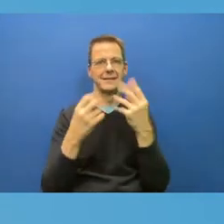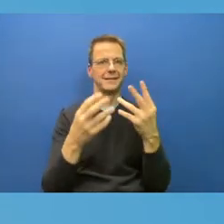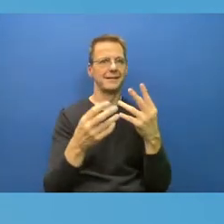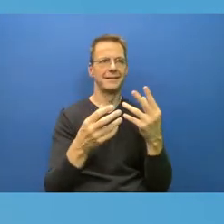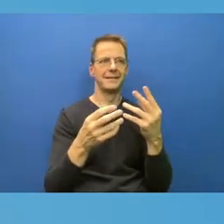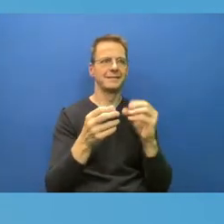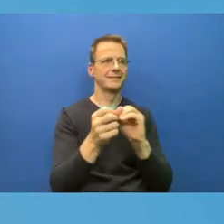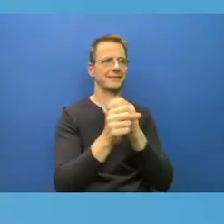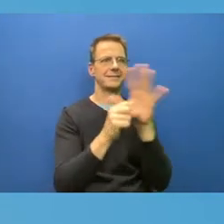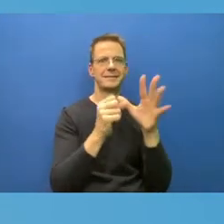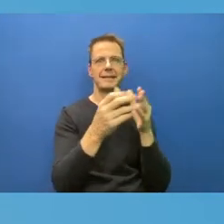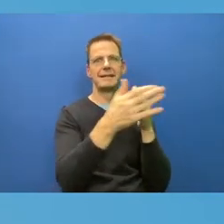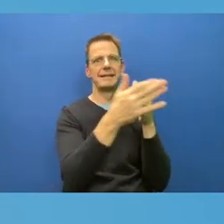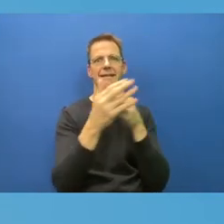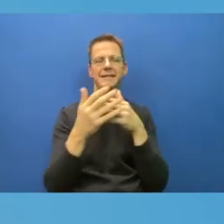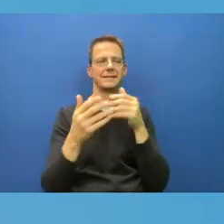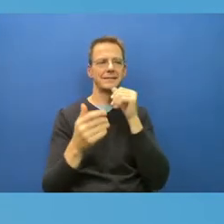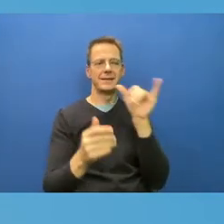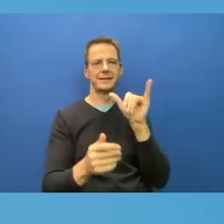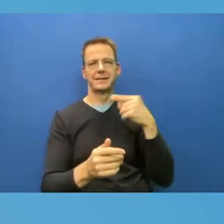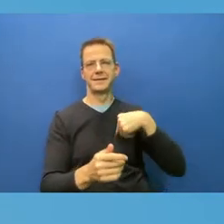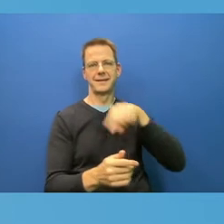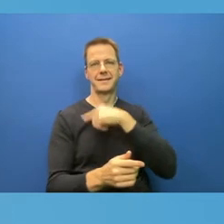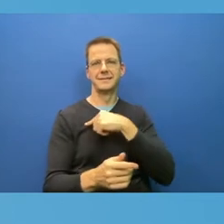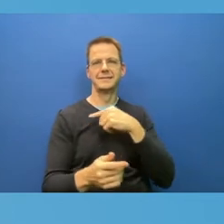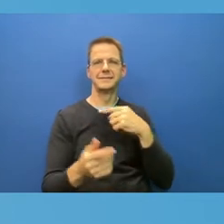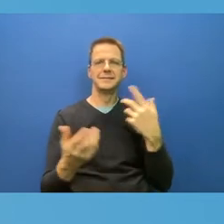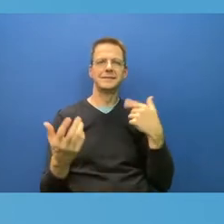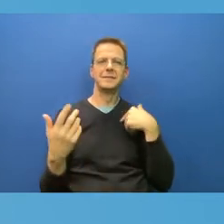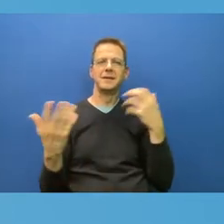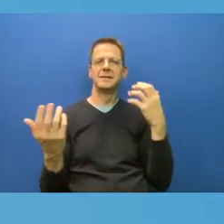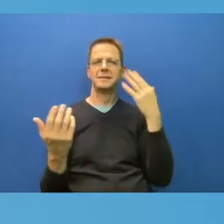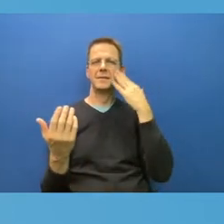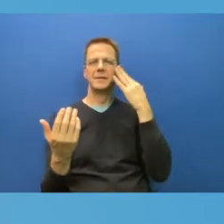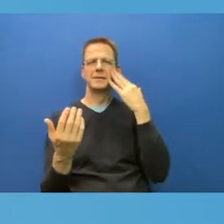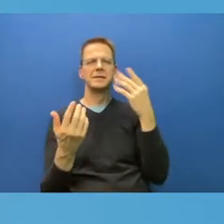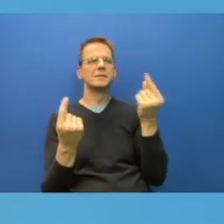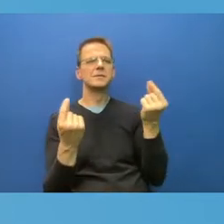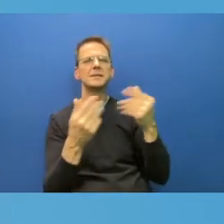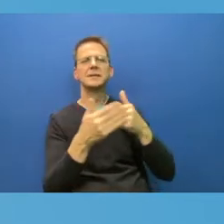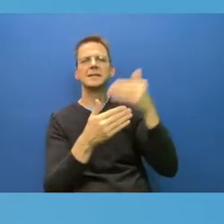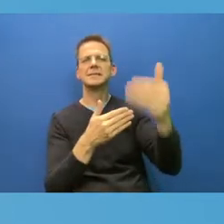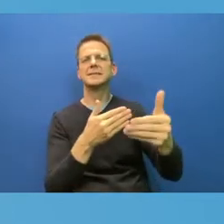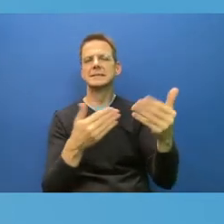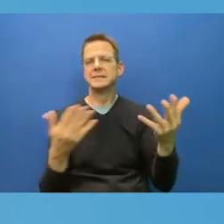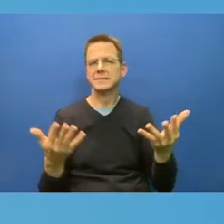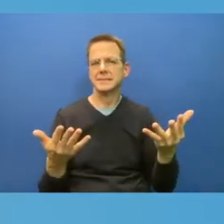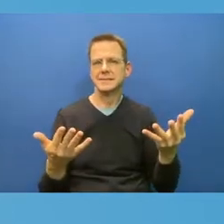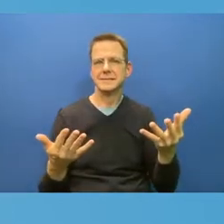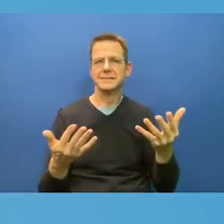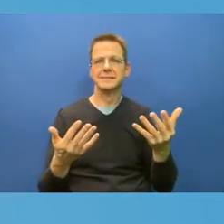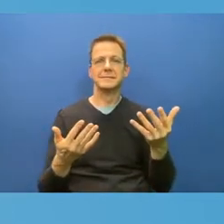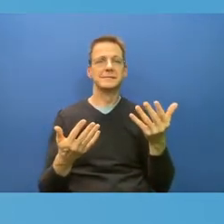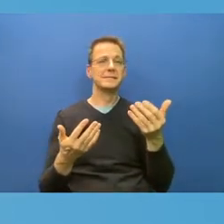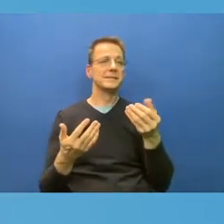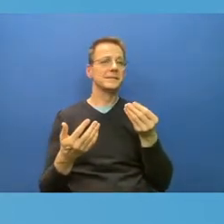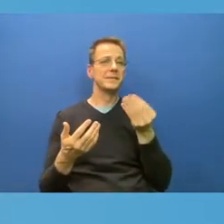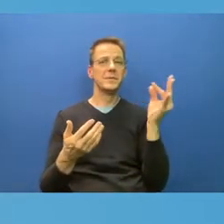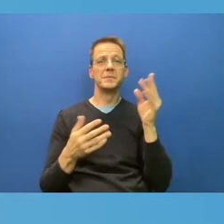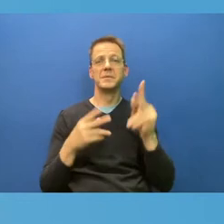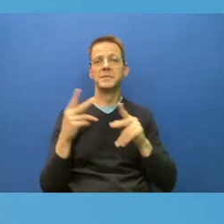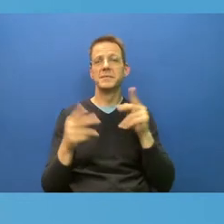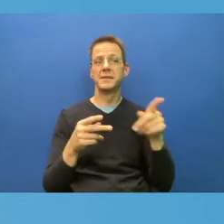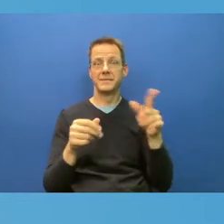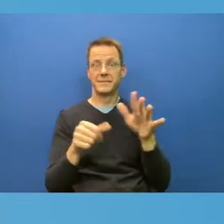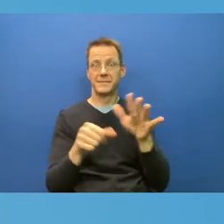And so we heard from a couple of folks who were fully vaxxed, and are wondering, I don't know if it's different in Ontario, so I'll context this a little